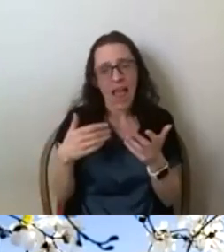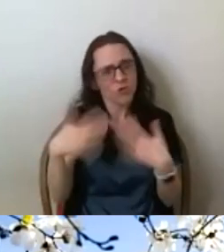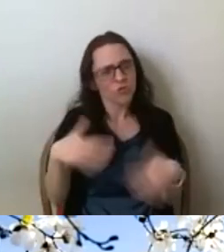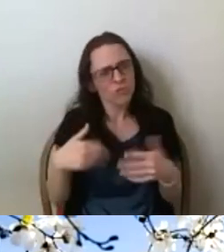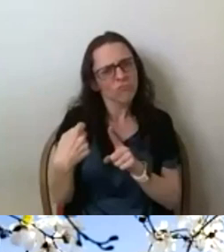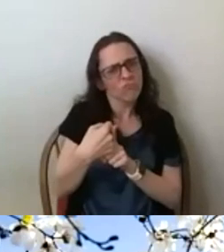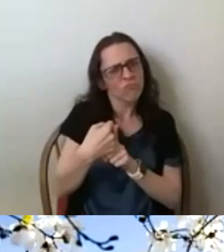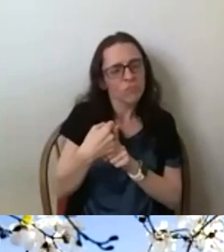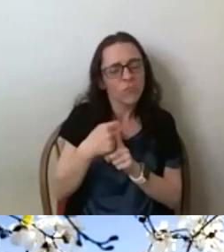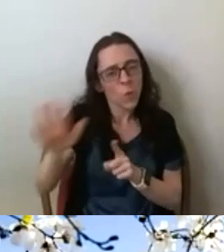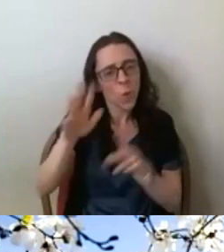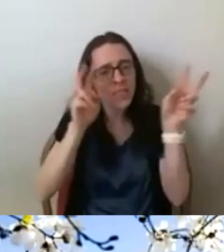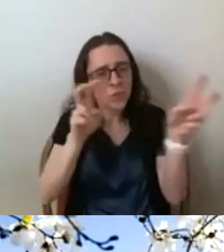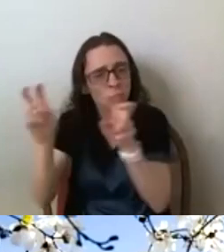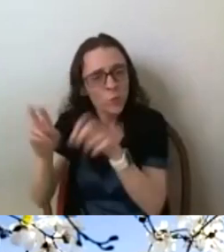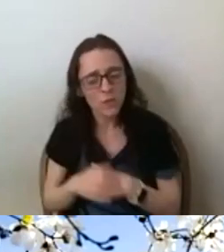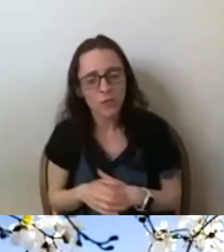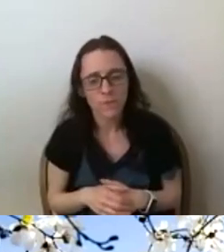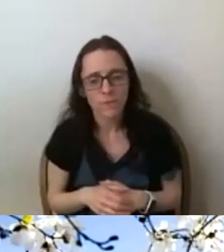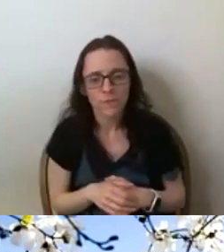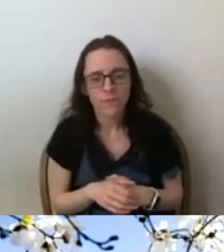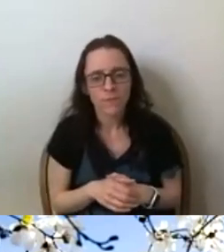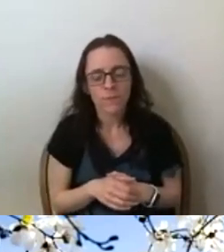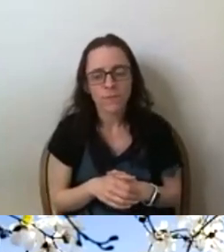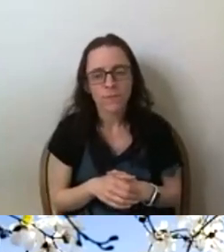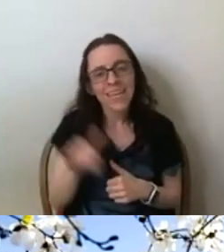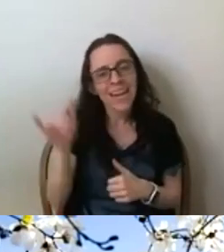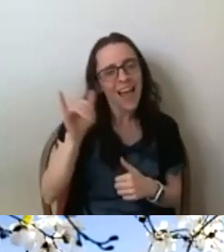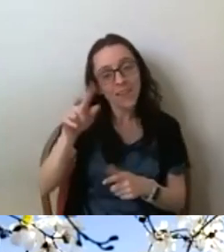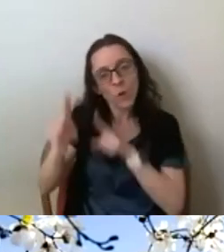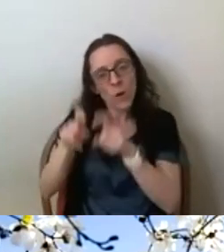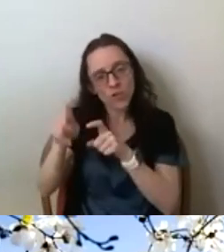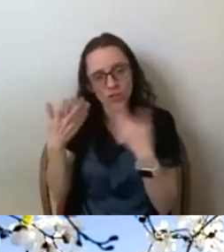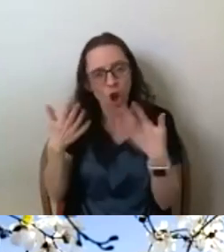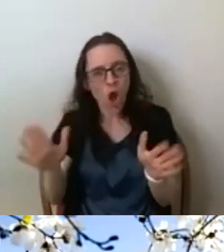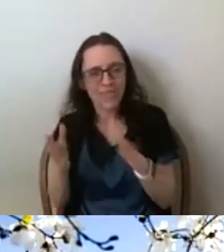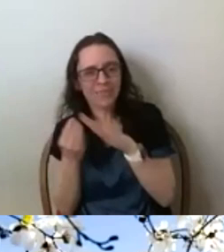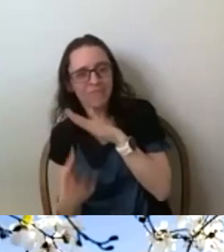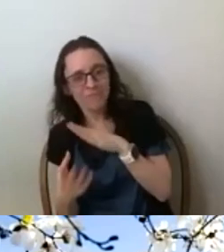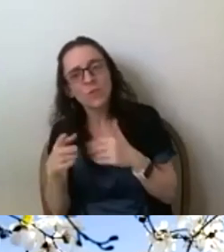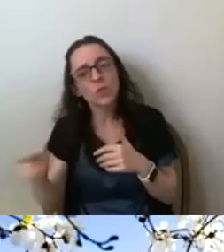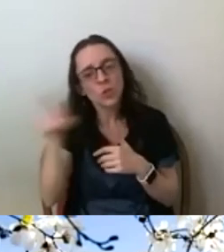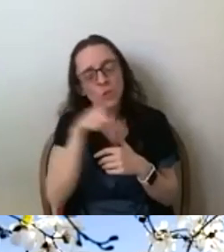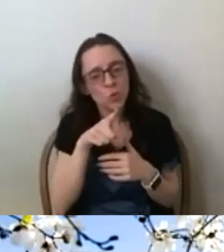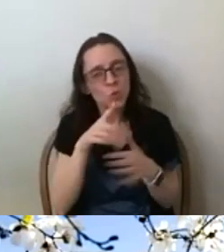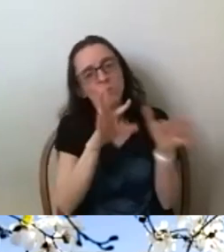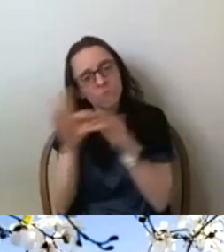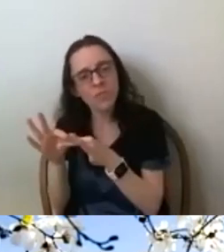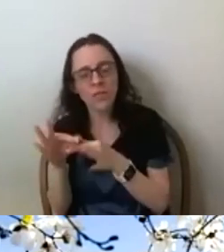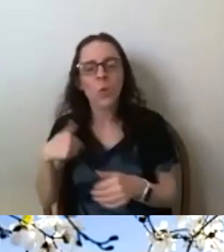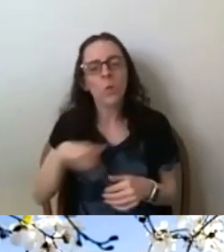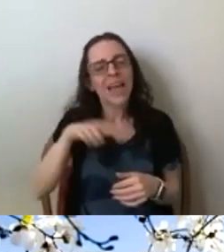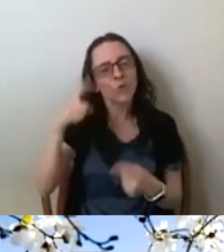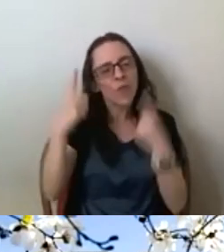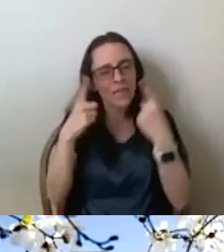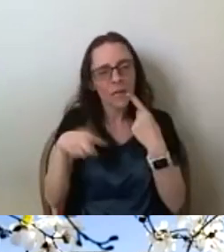many of them, as I think has been pointed out by the question, as, as well as by you, um, related to questions of how we tackle issues of